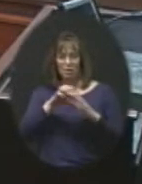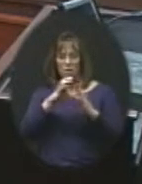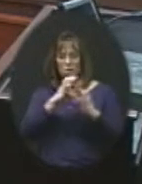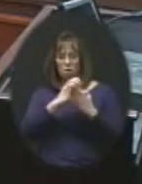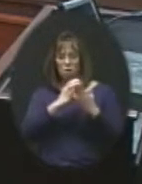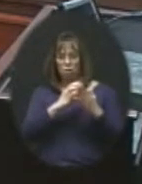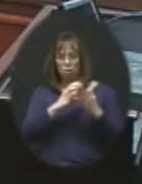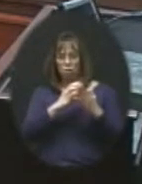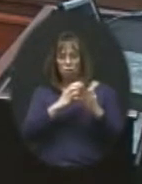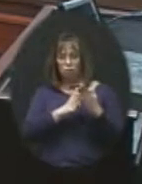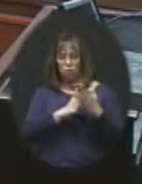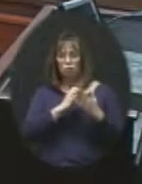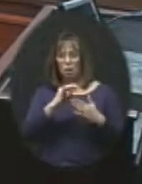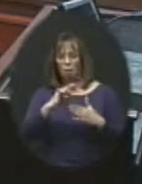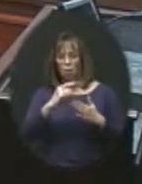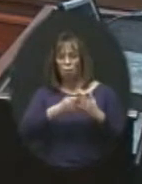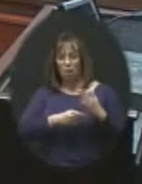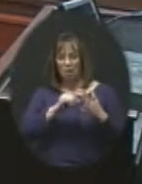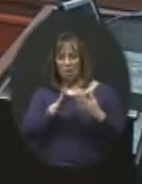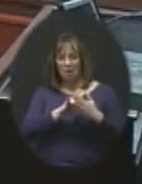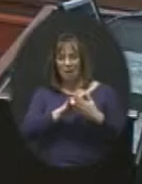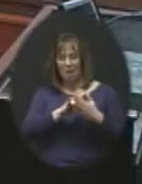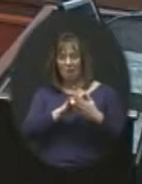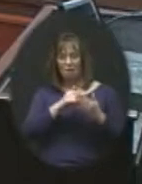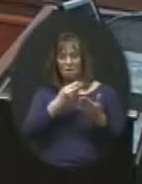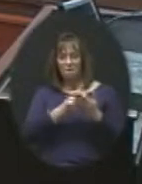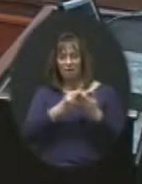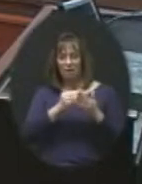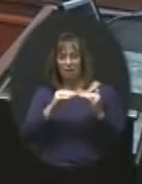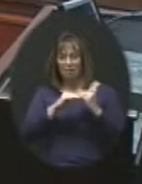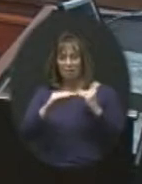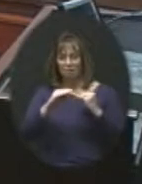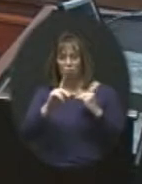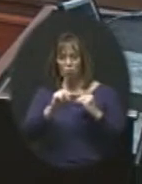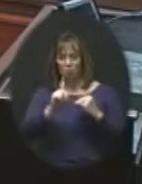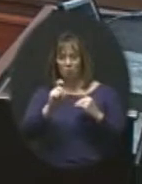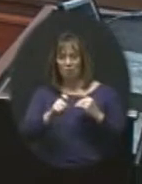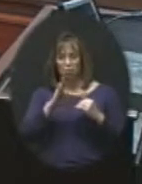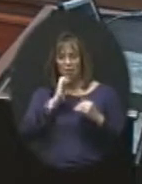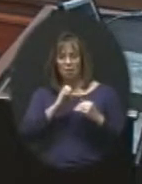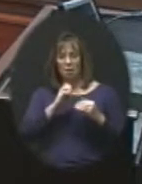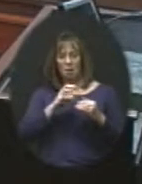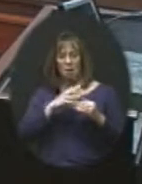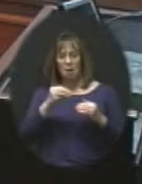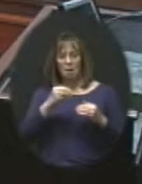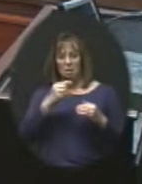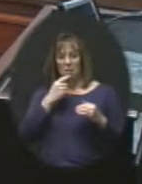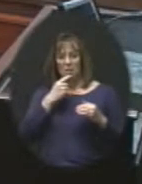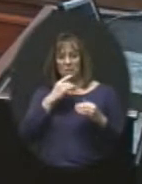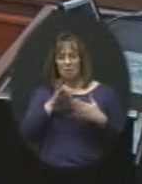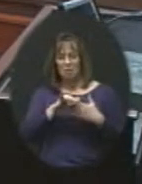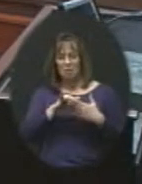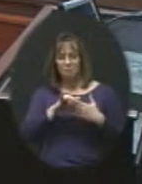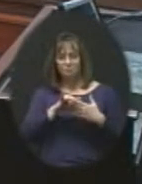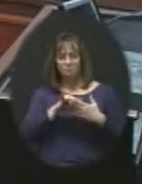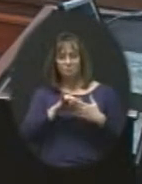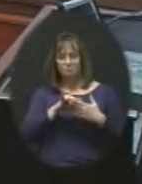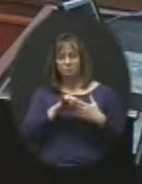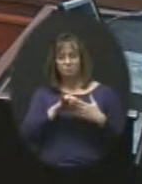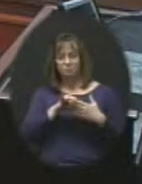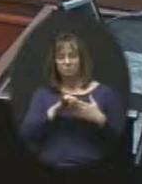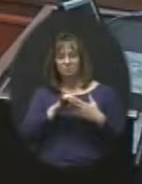of what is that funding level or where we need to be at and basically saying that if what